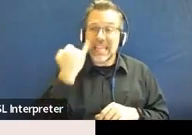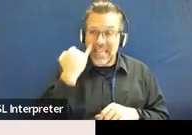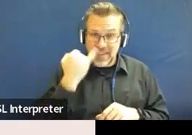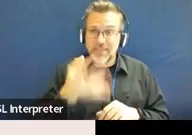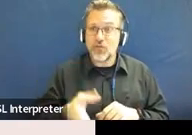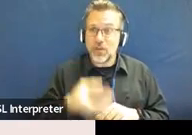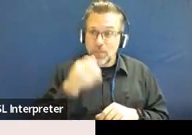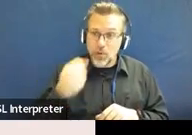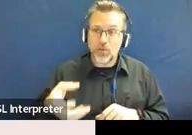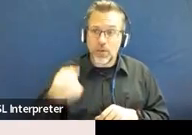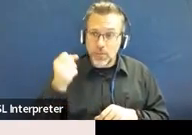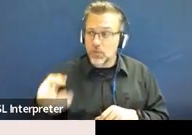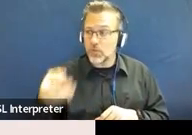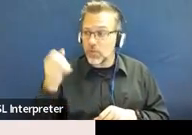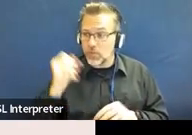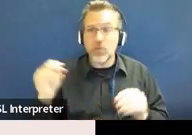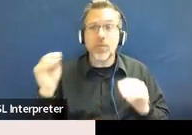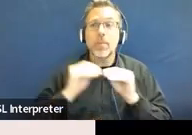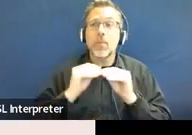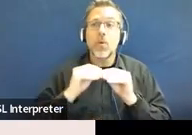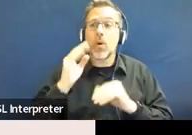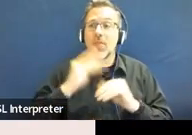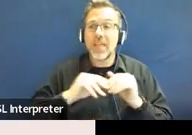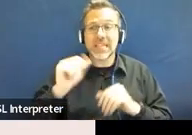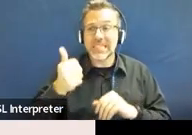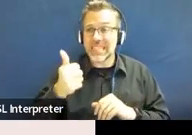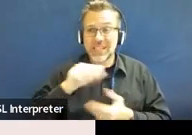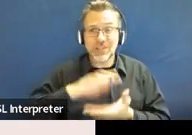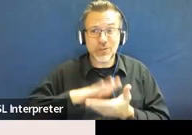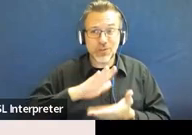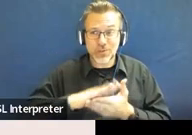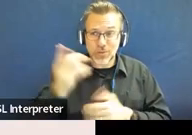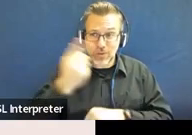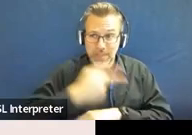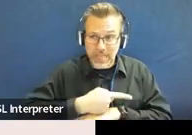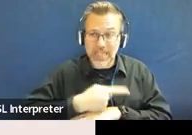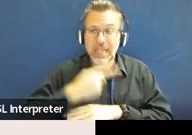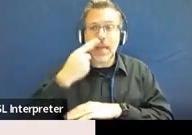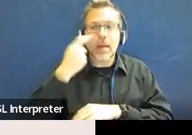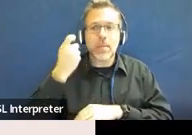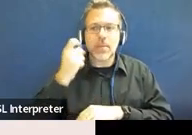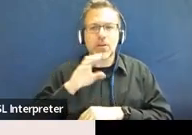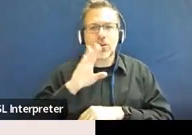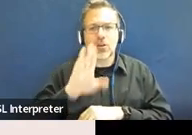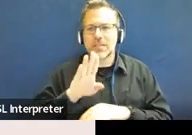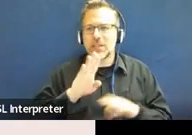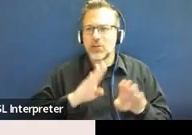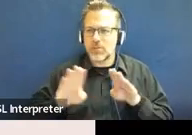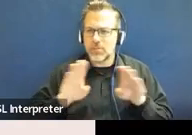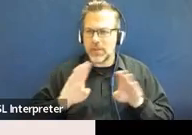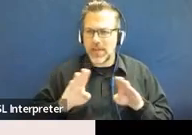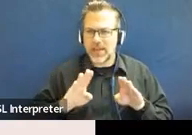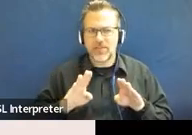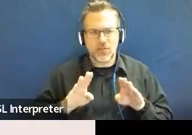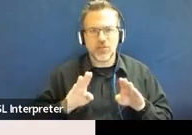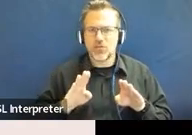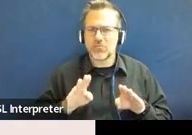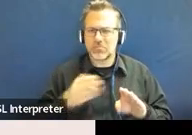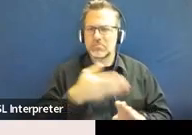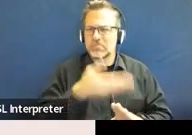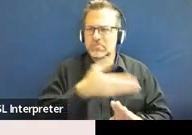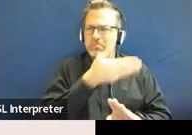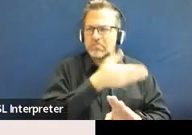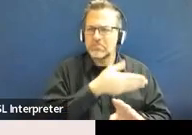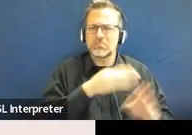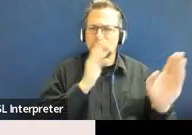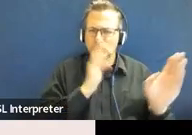10 school days in a year. Because the child's behavior is substantially similar to their behavior in previous incidents that